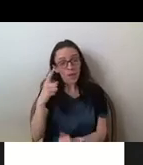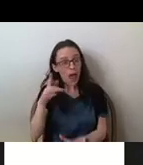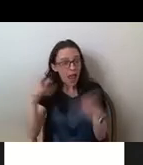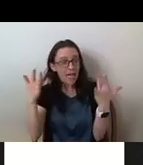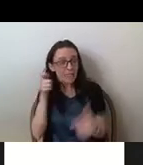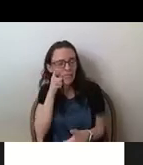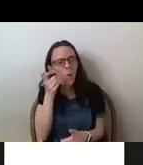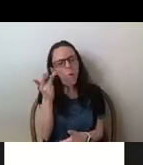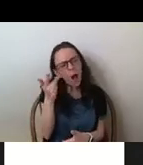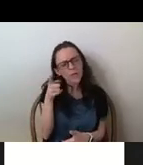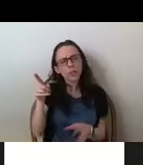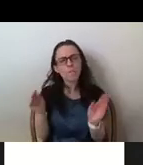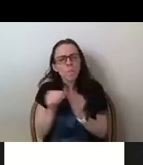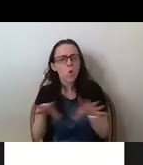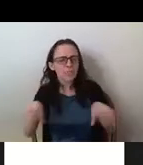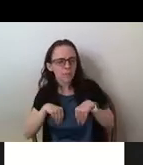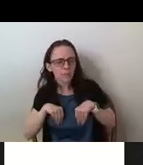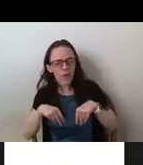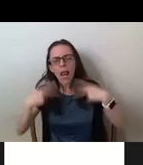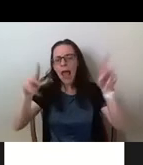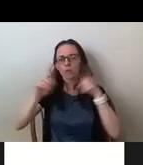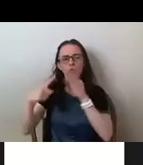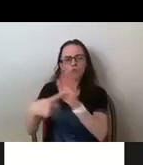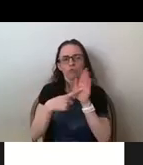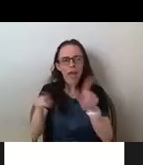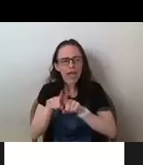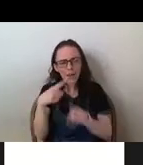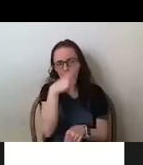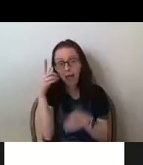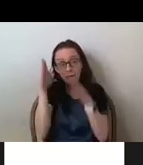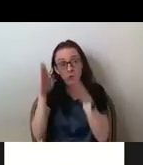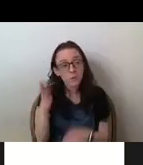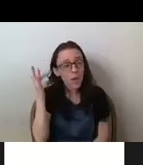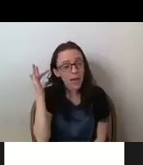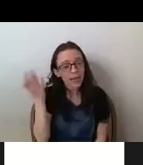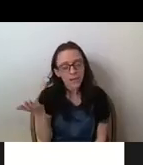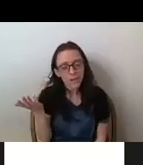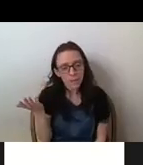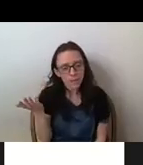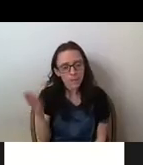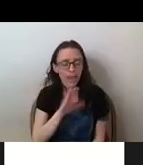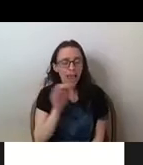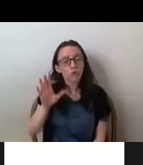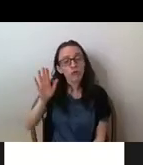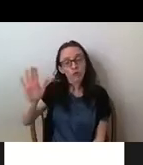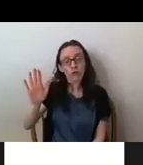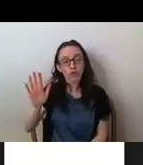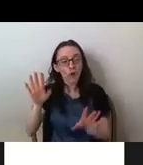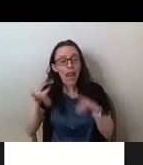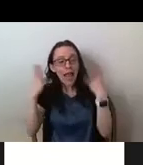acceptable to be the cover? Also thinking about how what her lighter skin says about